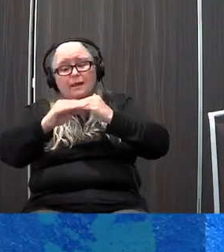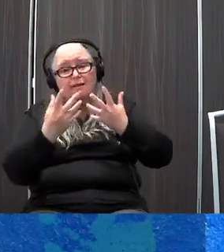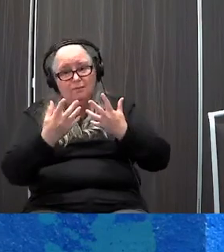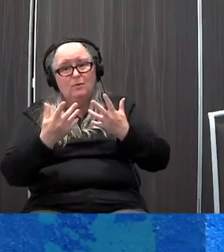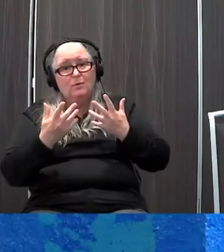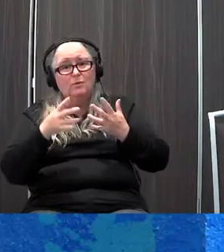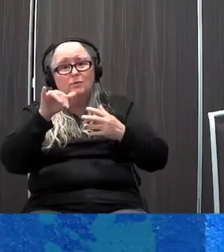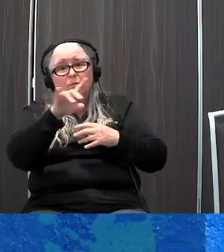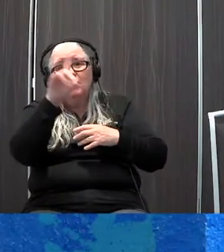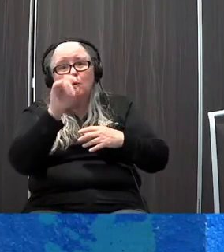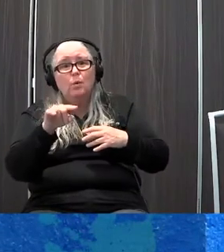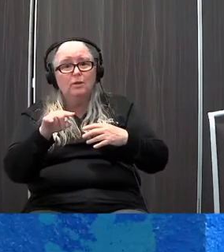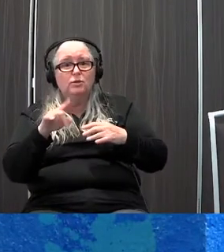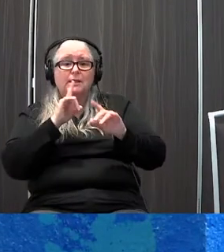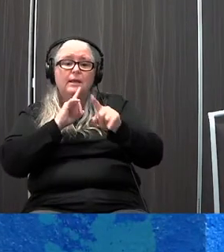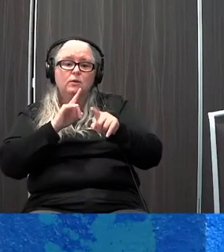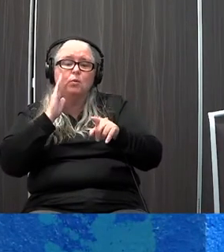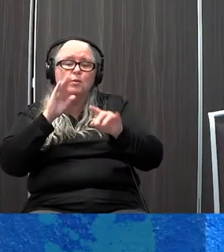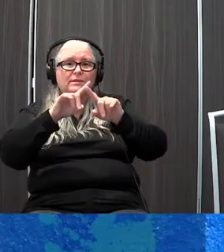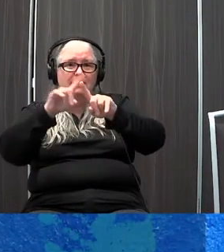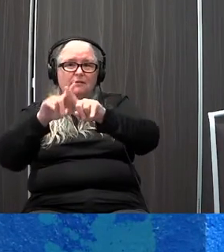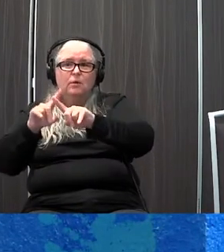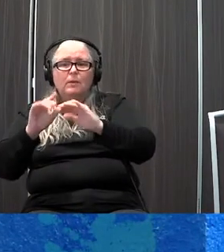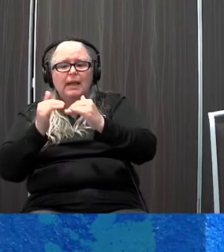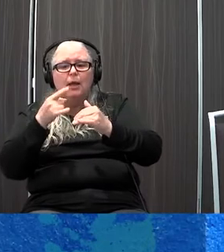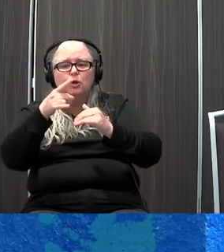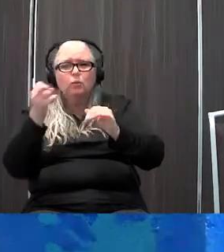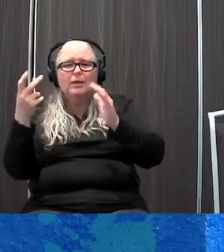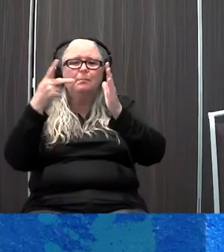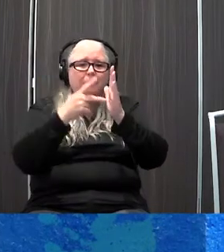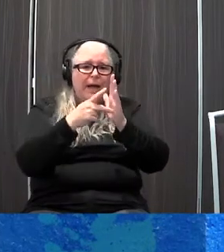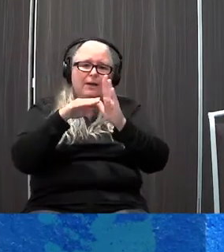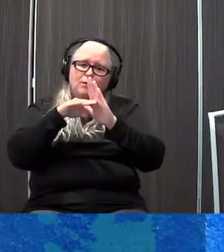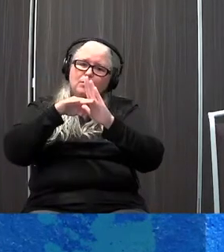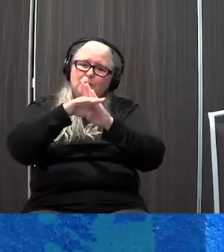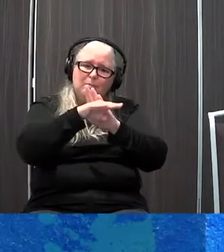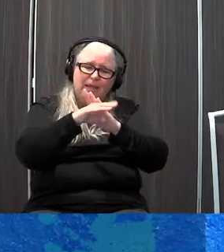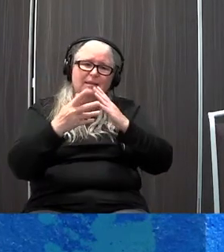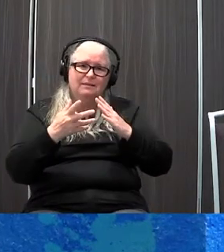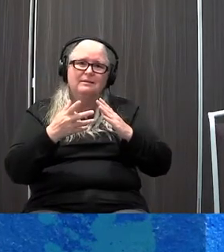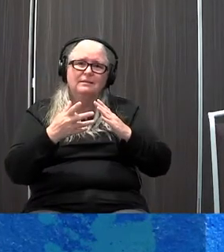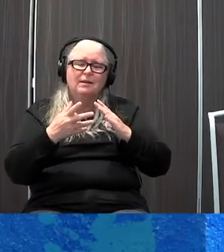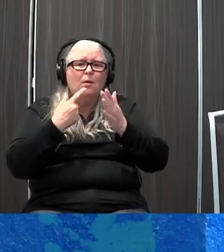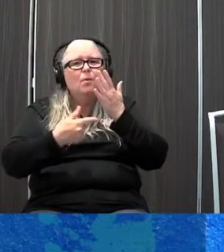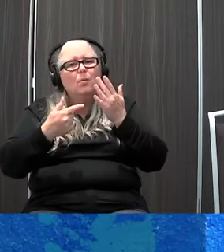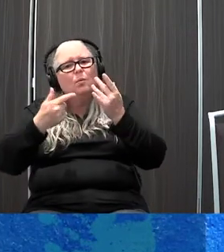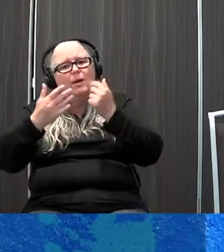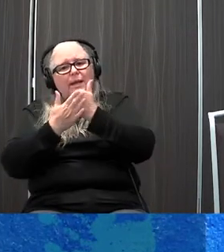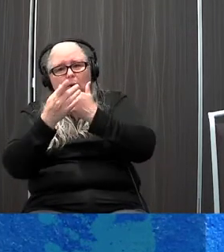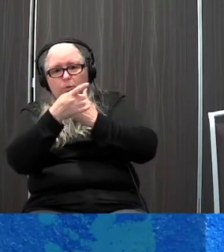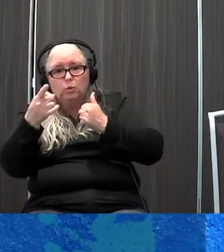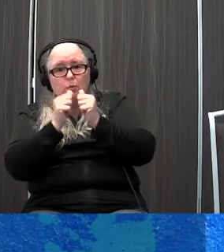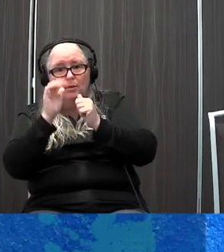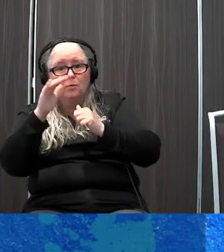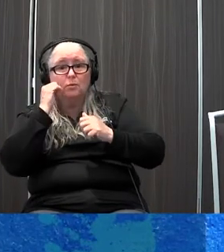the question for each of us, and the answer will be different, is how do we get back here? What helps you in your daily life? What helps me?